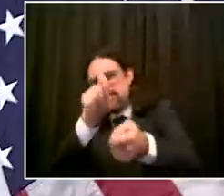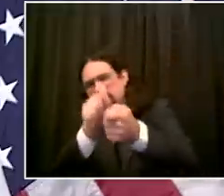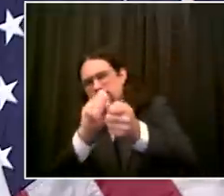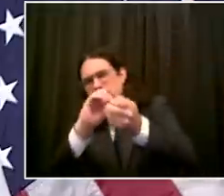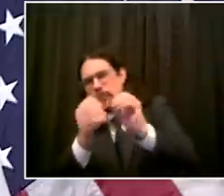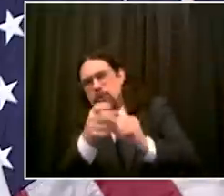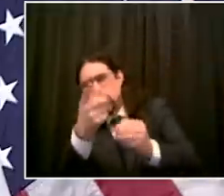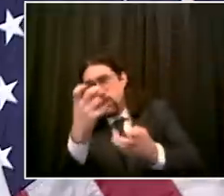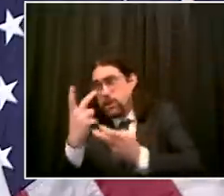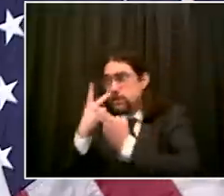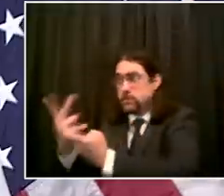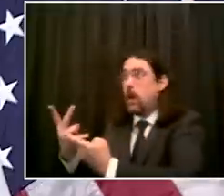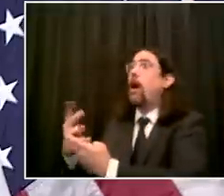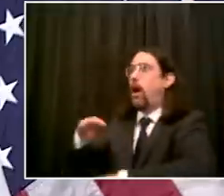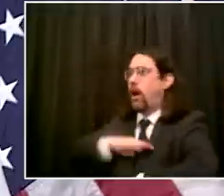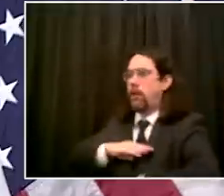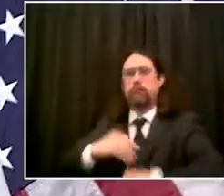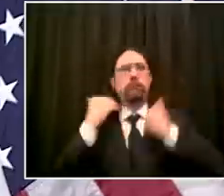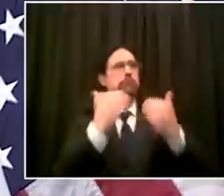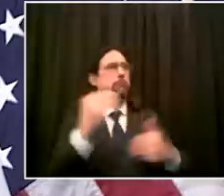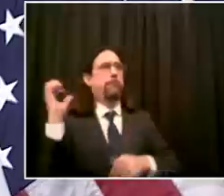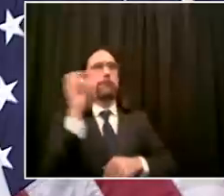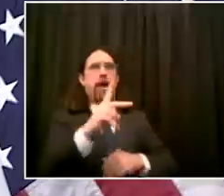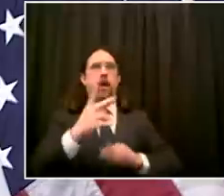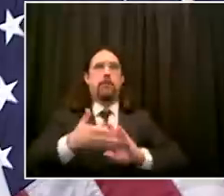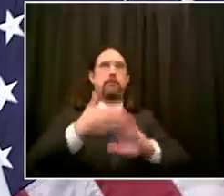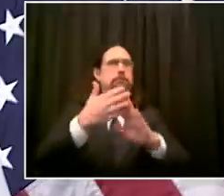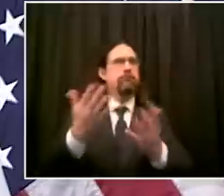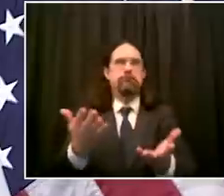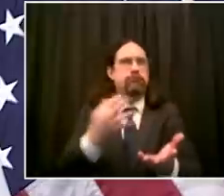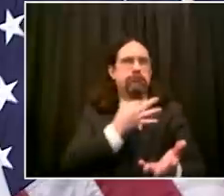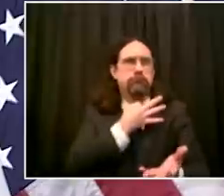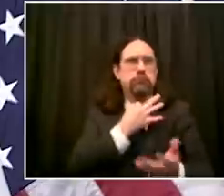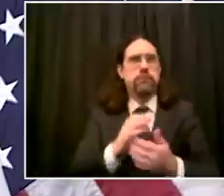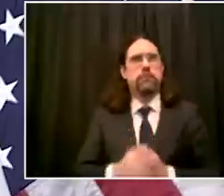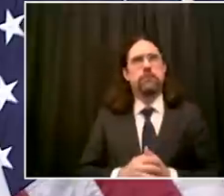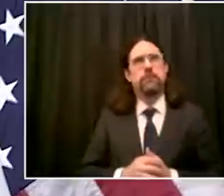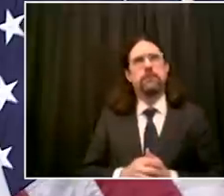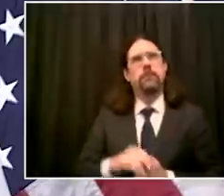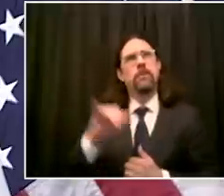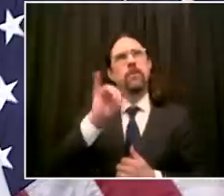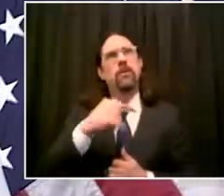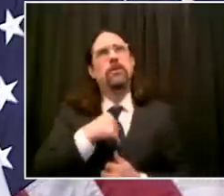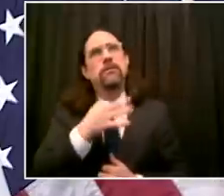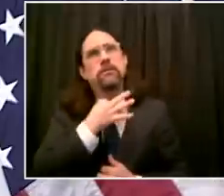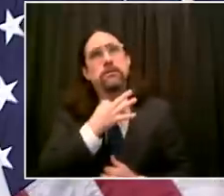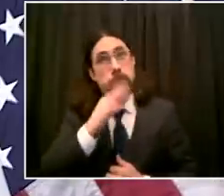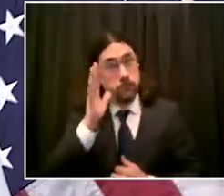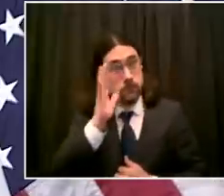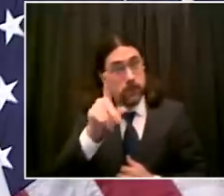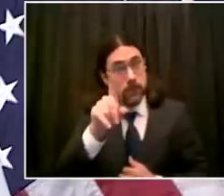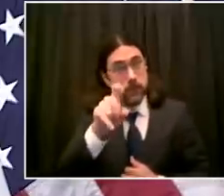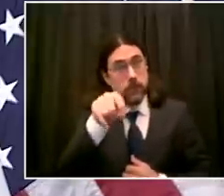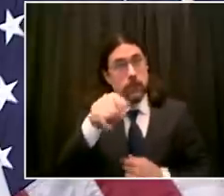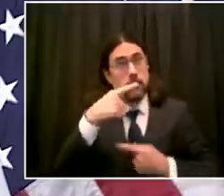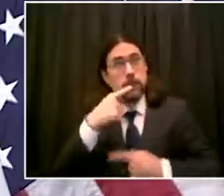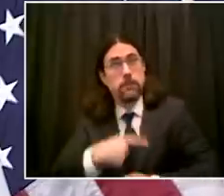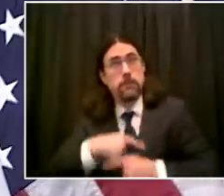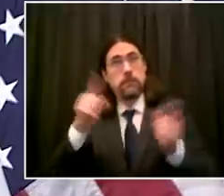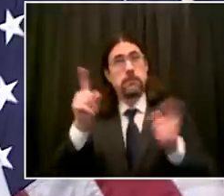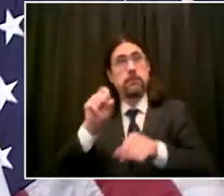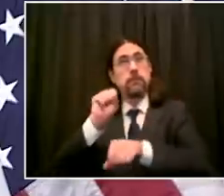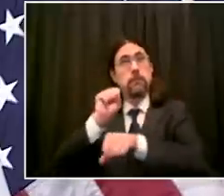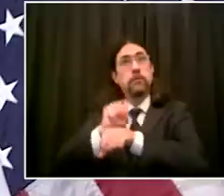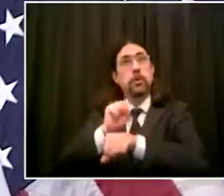home to continue working from home through the summer or maybe even later that's an important decision since so much of the private sector will follow the